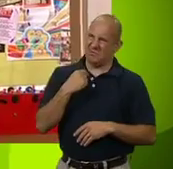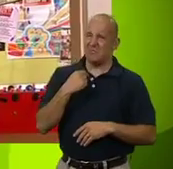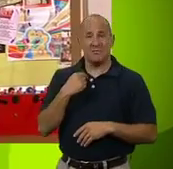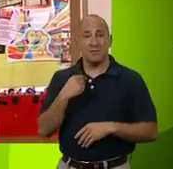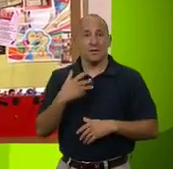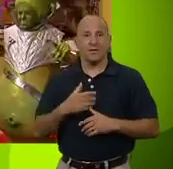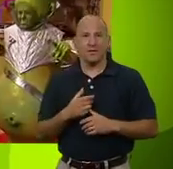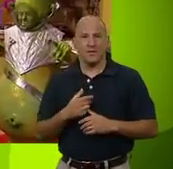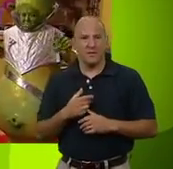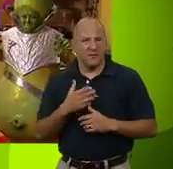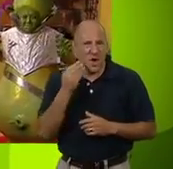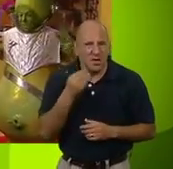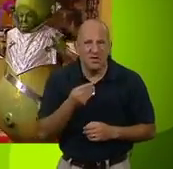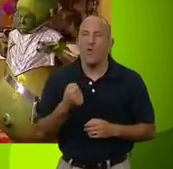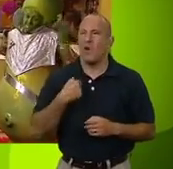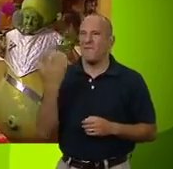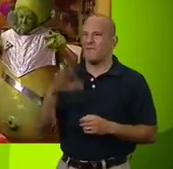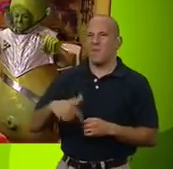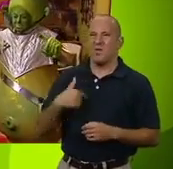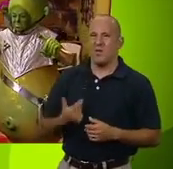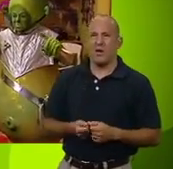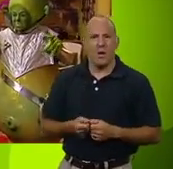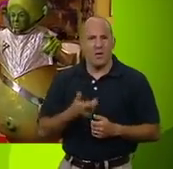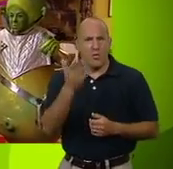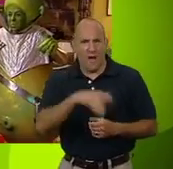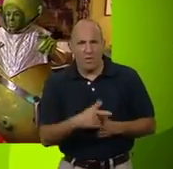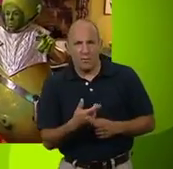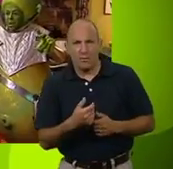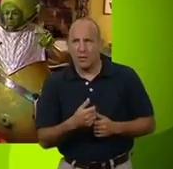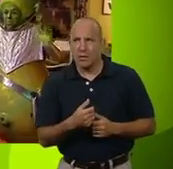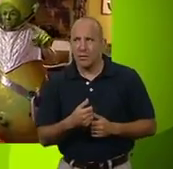You've never heard that before? Well, not where we come from. Oh, where's that?